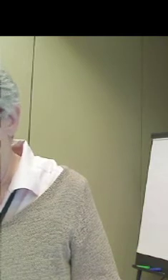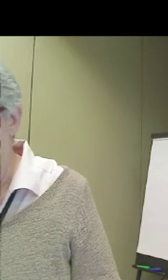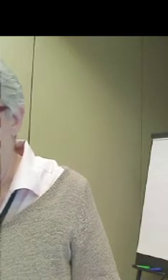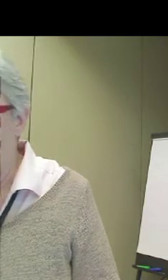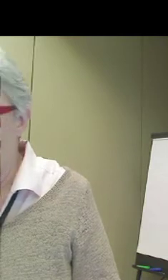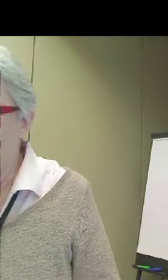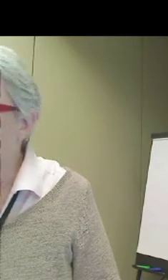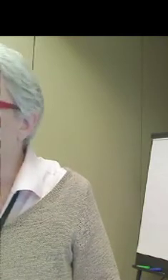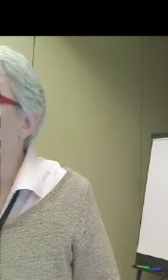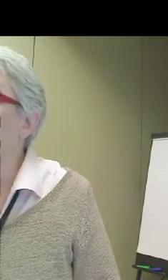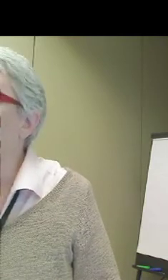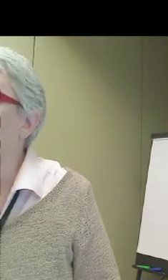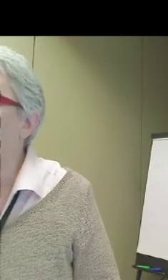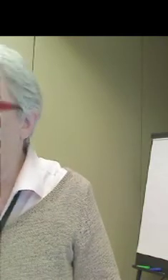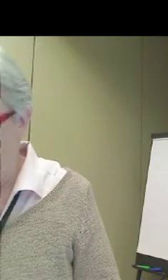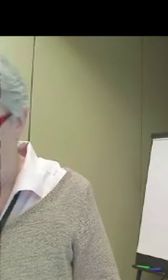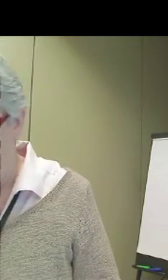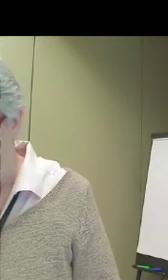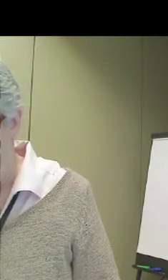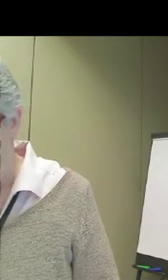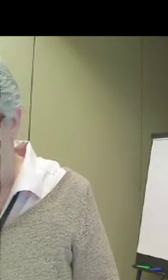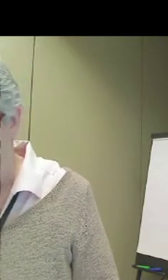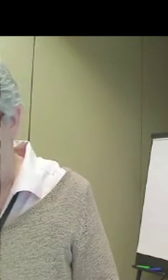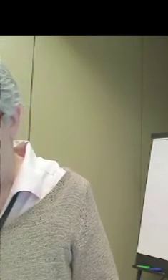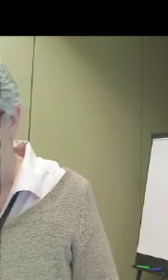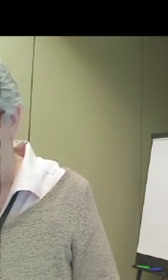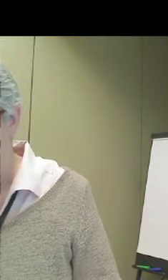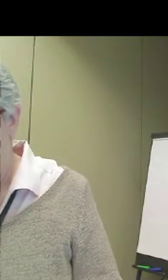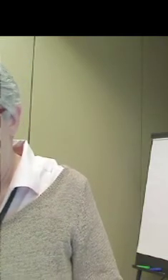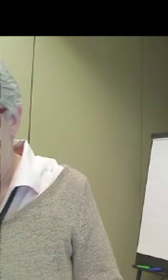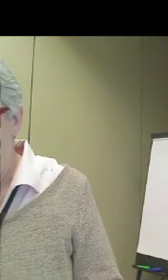They say it makes the experience more tactile and visual.